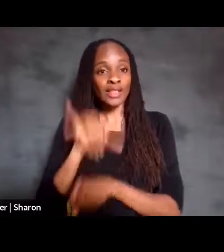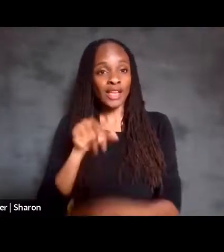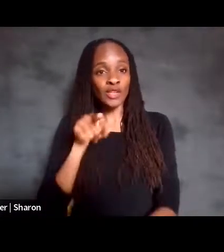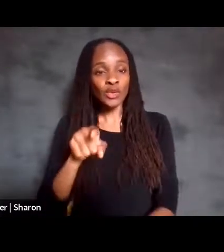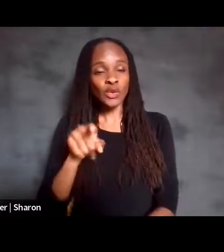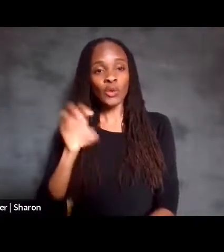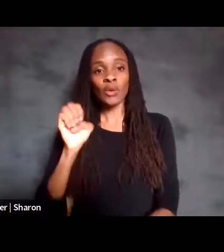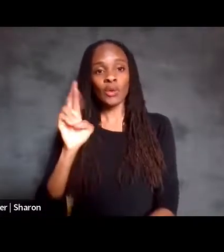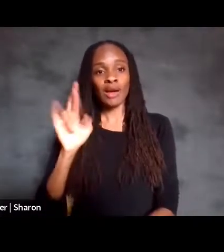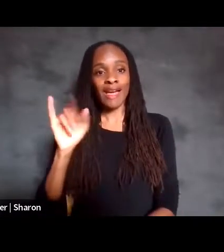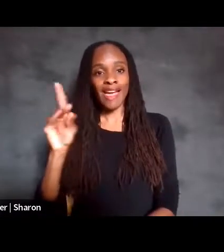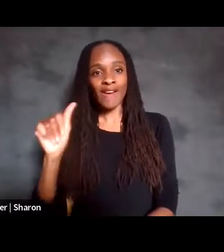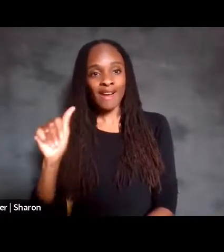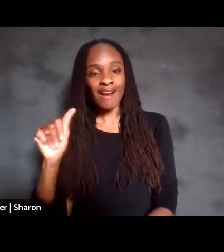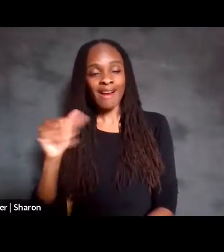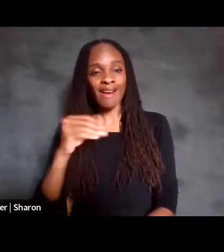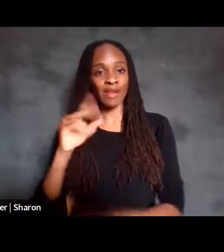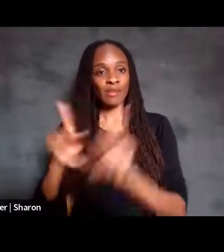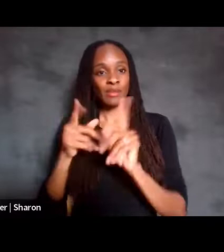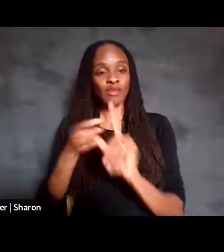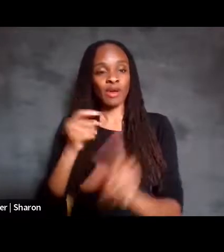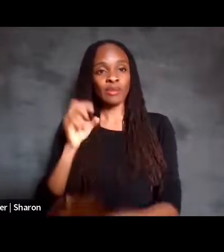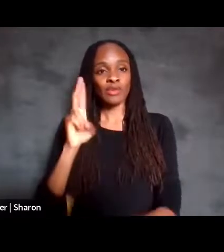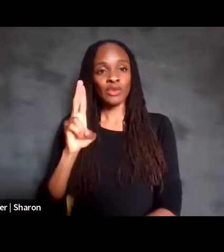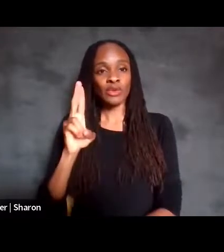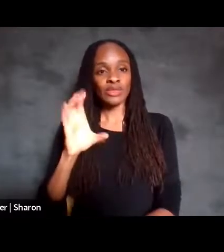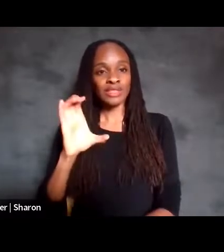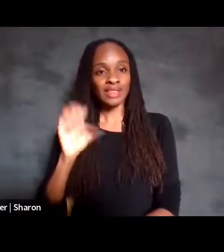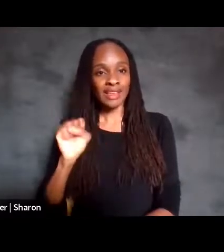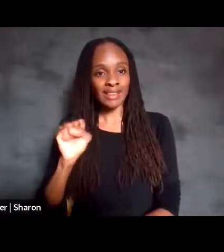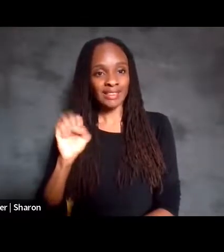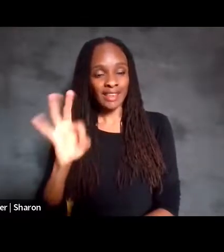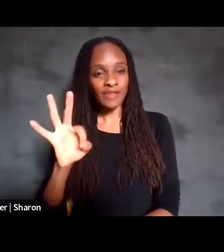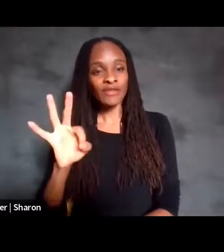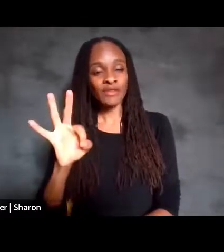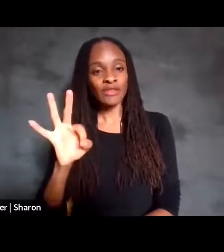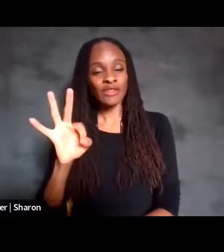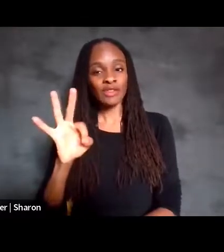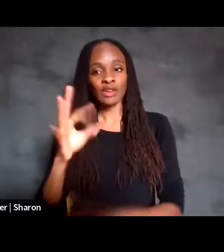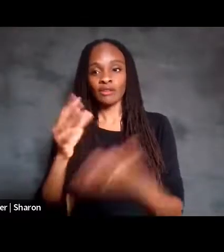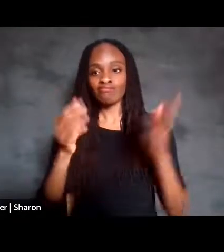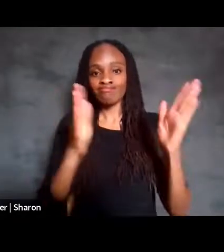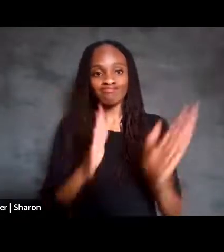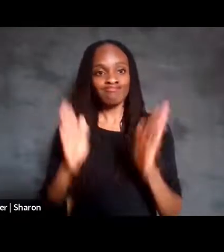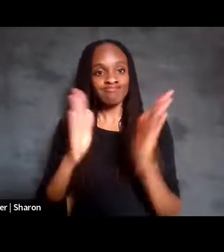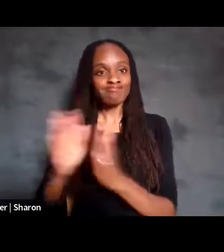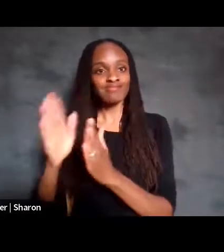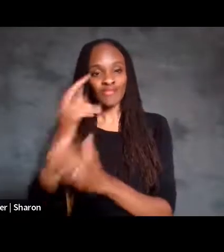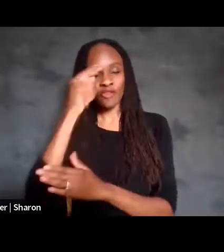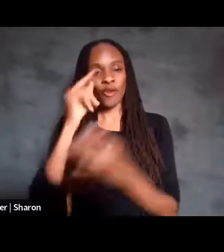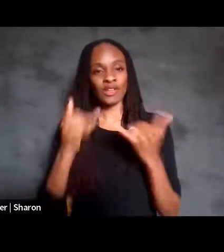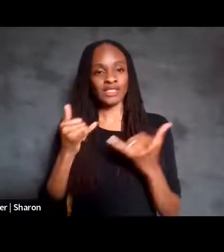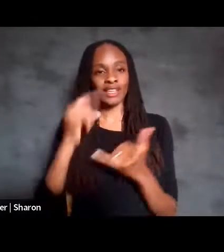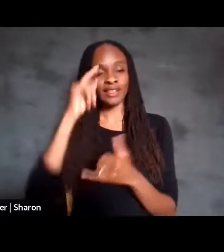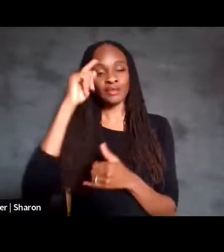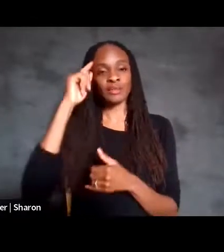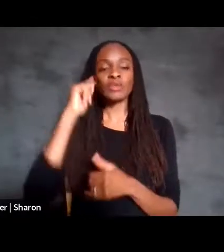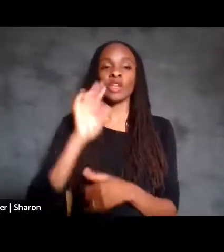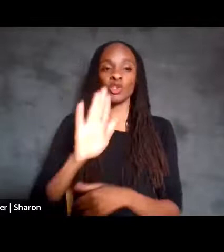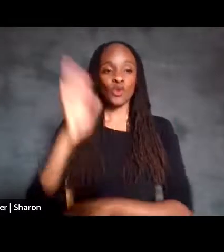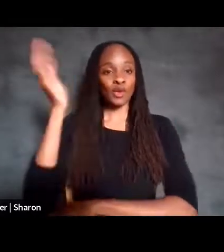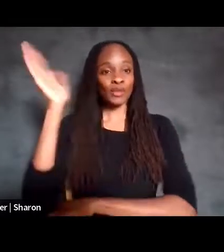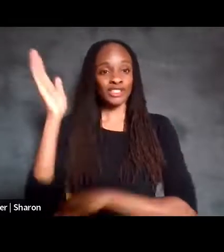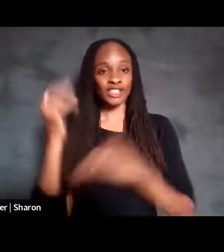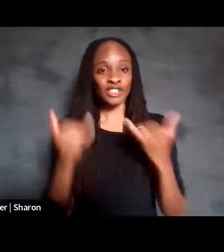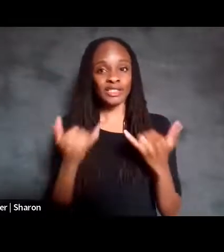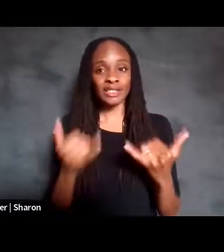Erica, and the folks from UCSF, preparing for today and your presentation today.